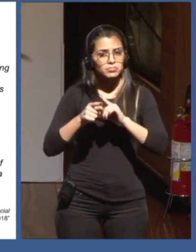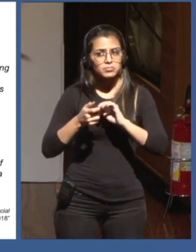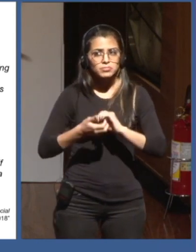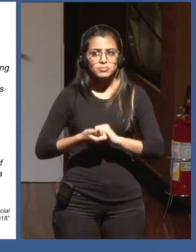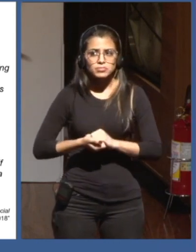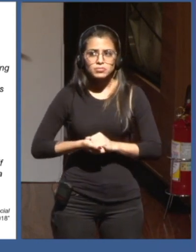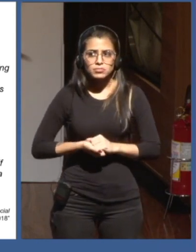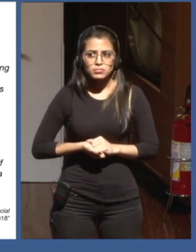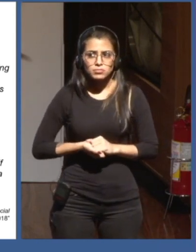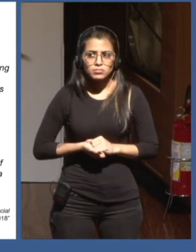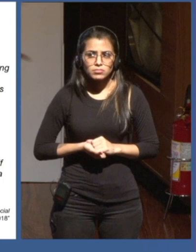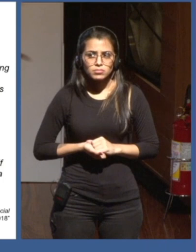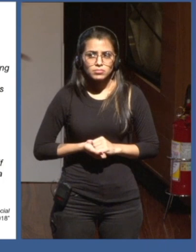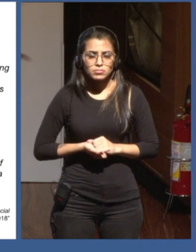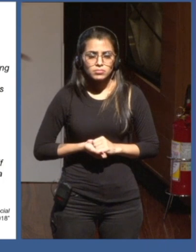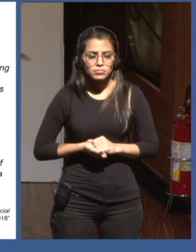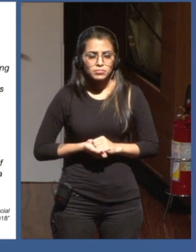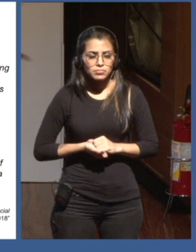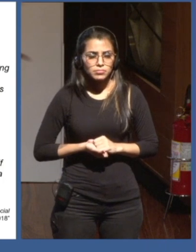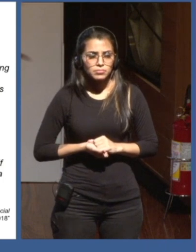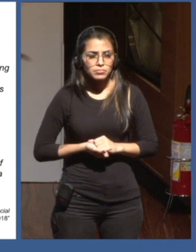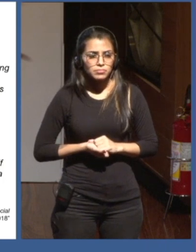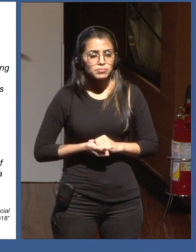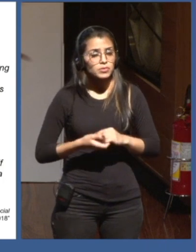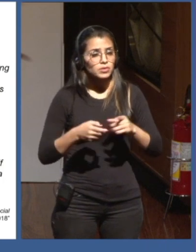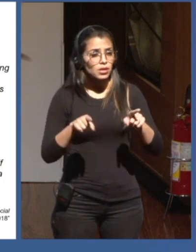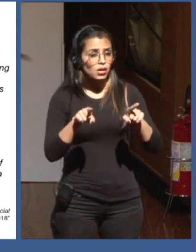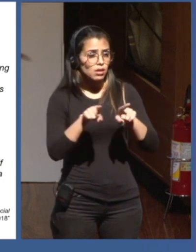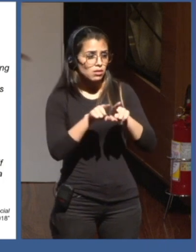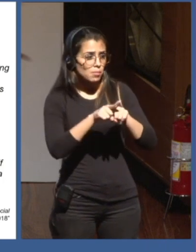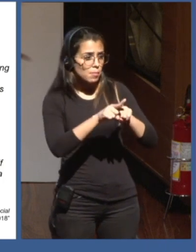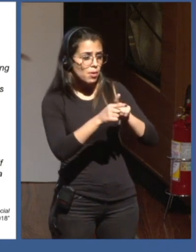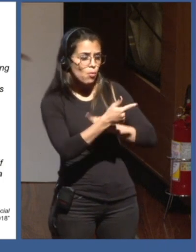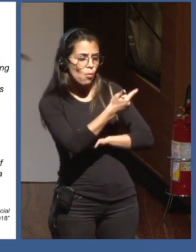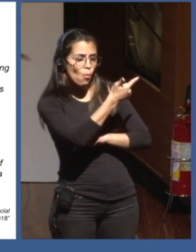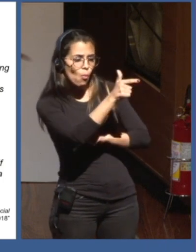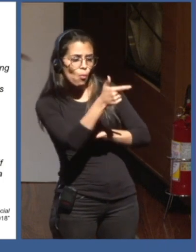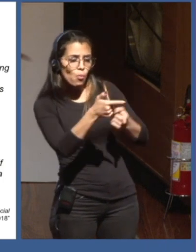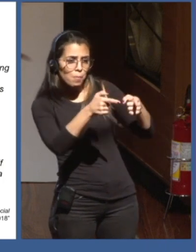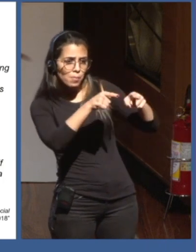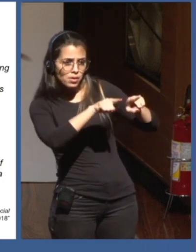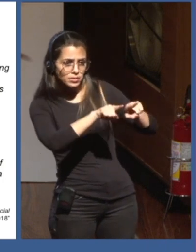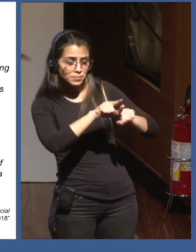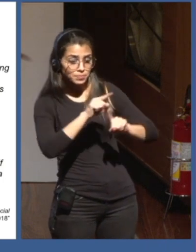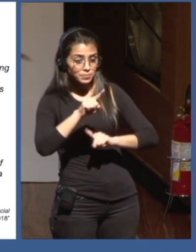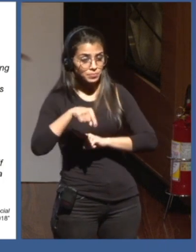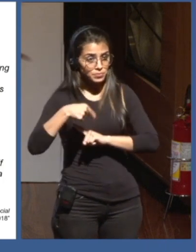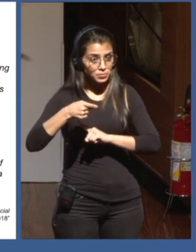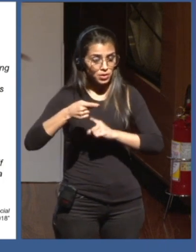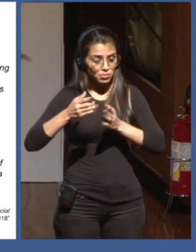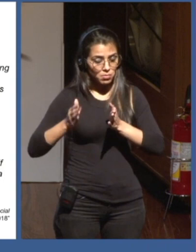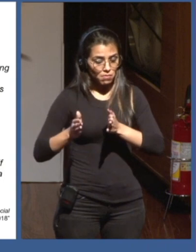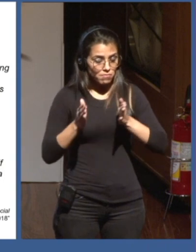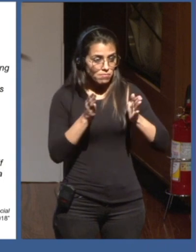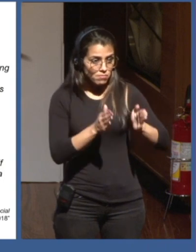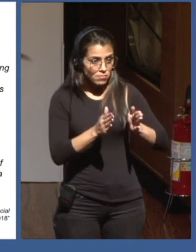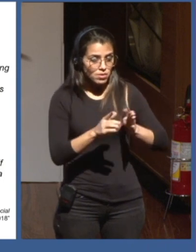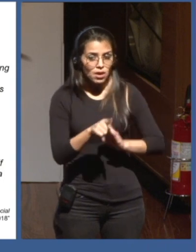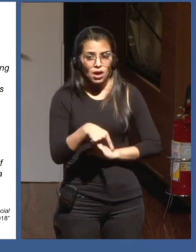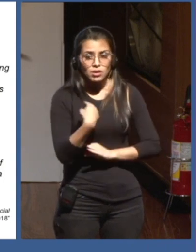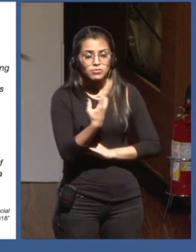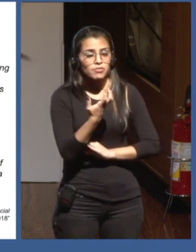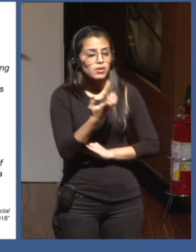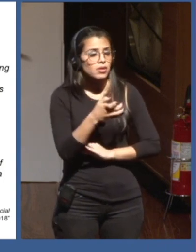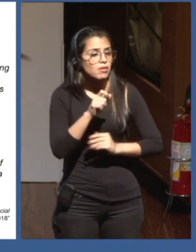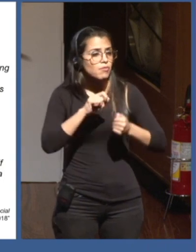other partners. And so, in the next phase, we want to scale to new industries. So, right now, we've working with banks,